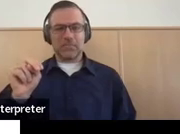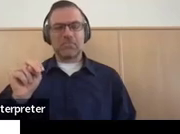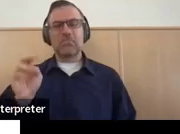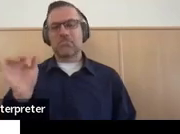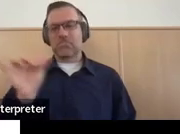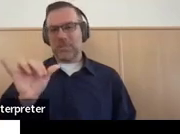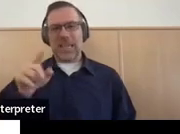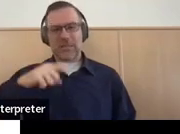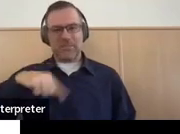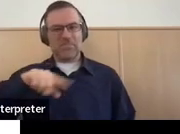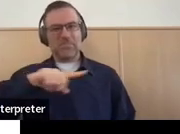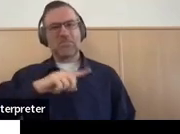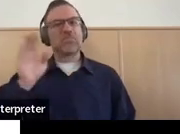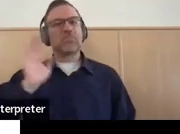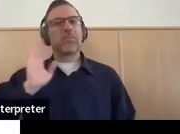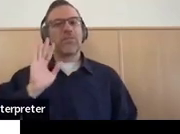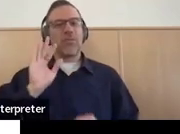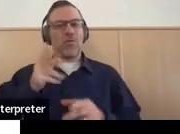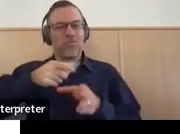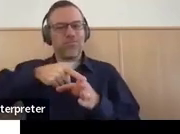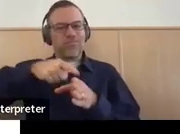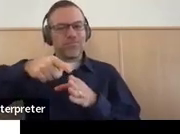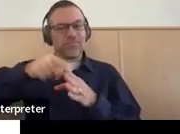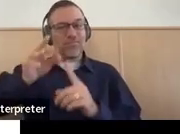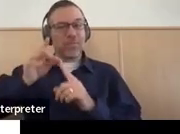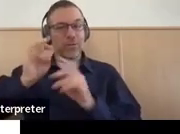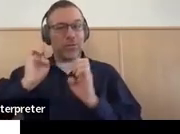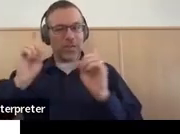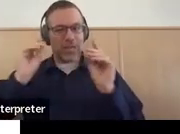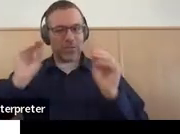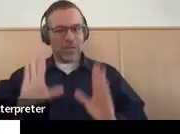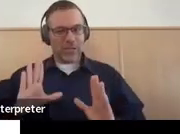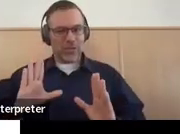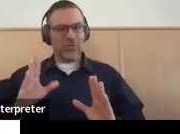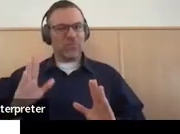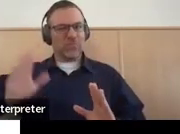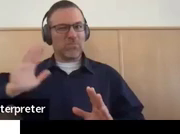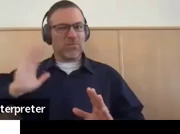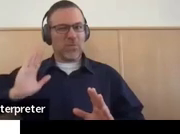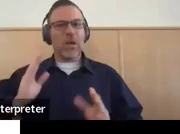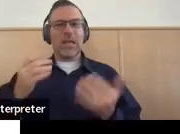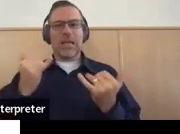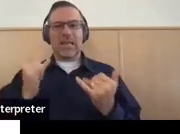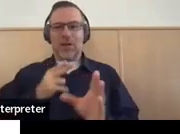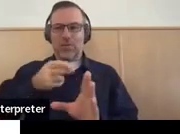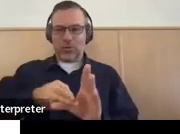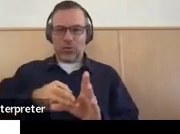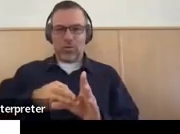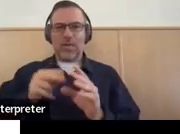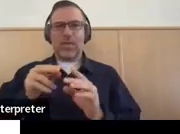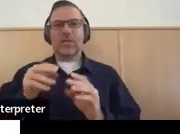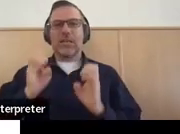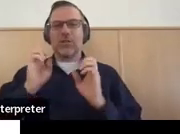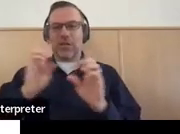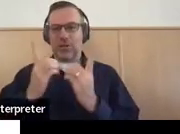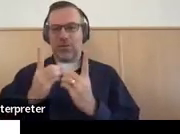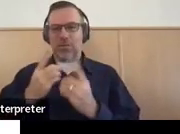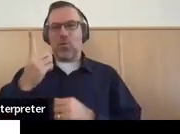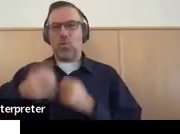was a special ed teacher before I joined the department about a year and a half ago. All right. And Julie?